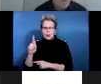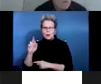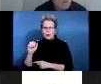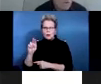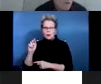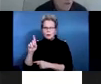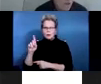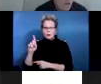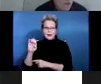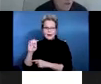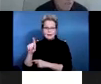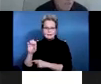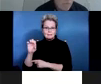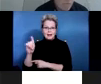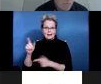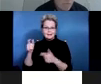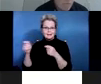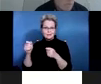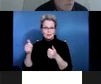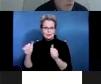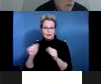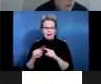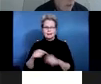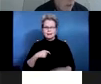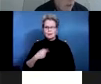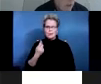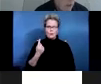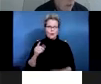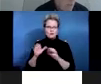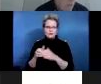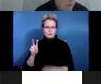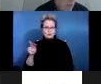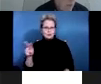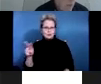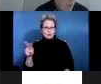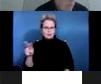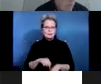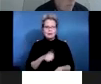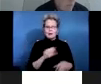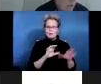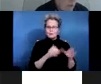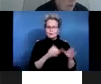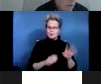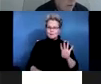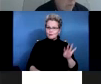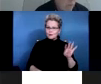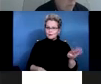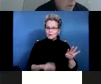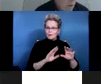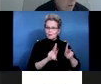22 folks, another with 44 folks. And in the, in the first trial,